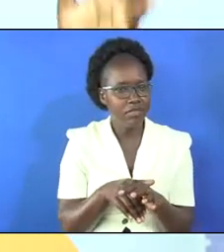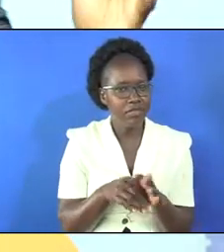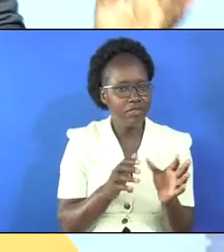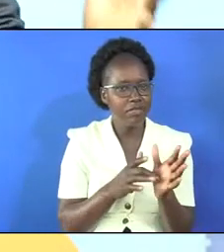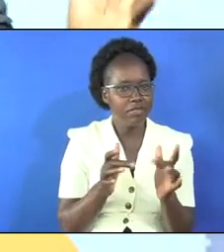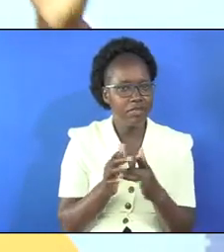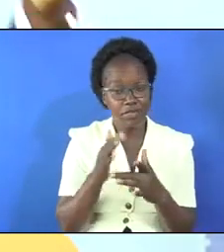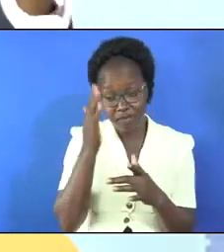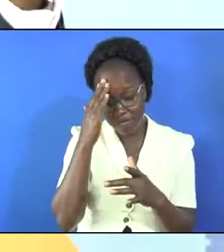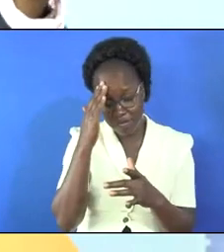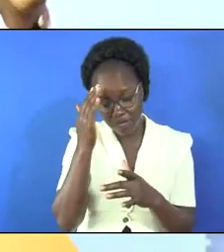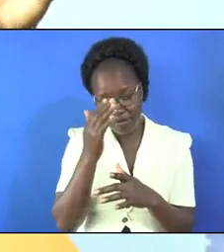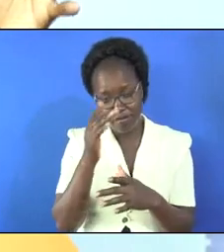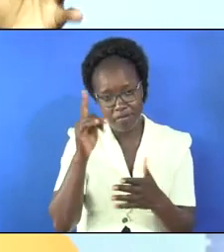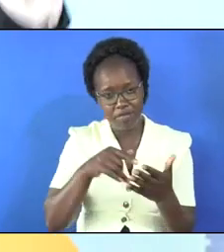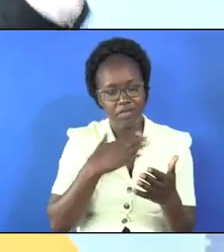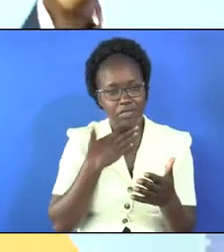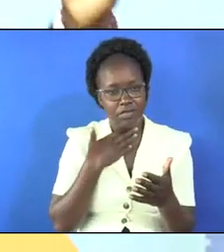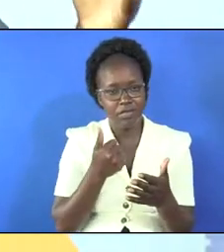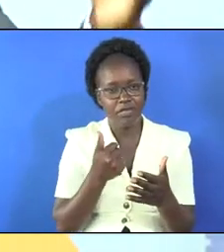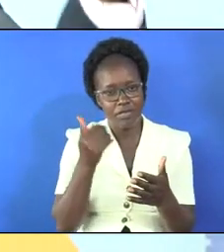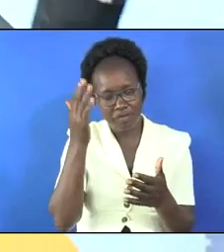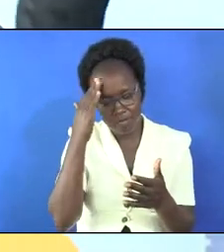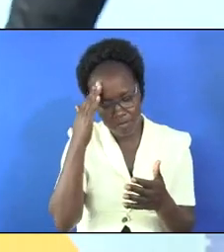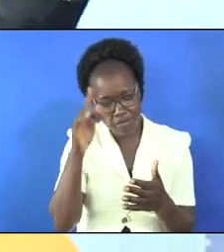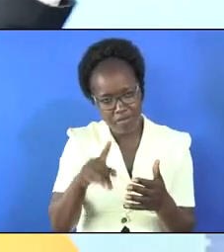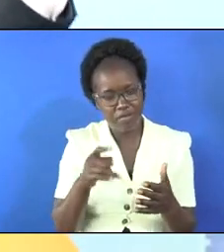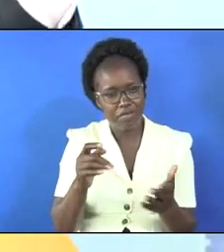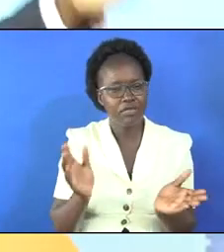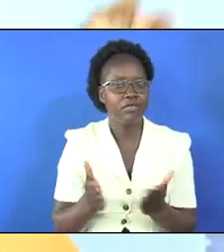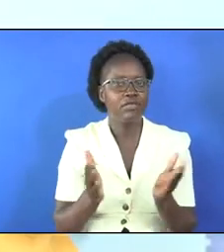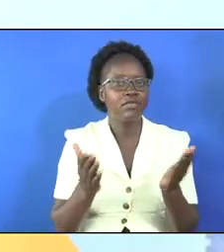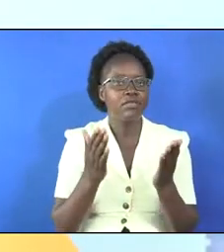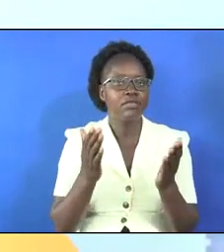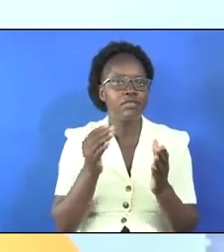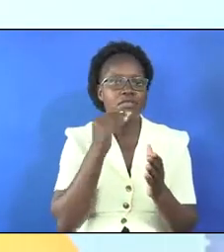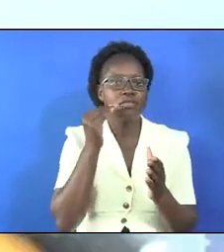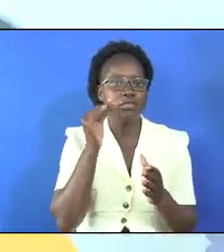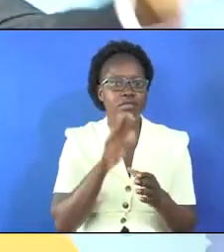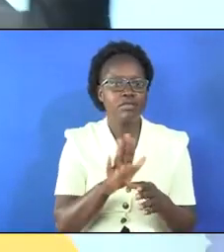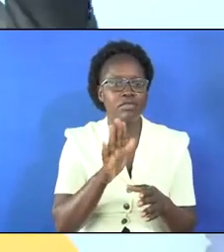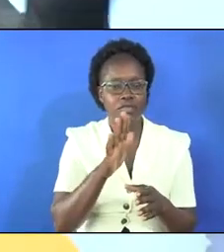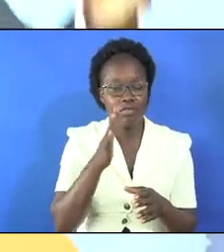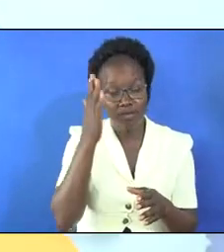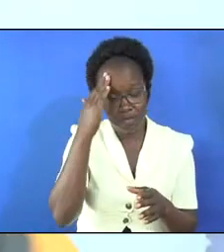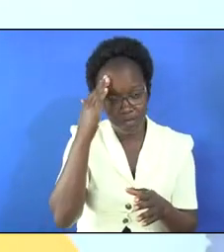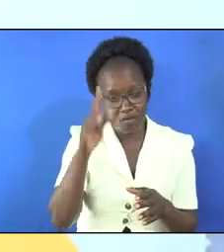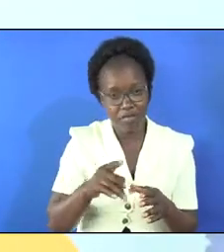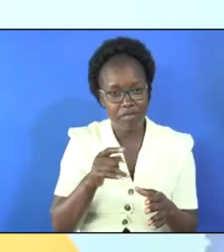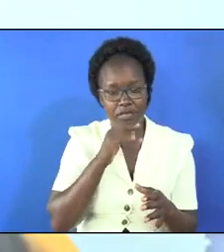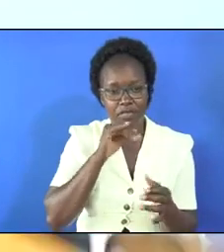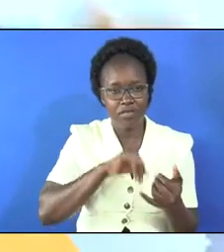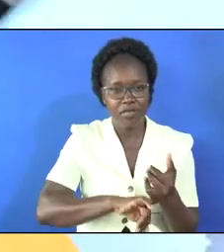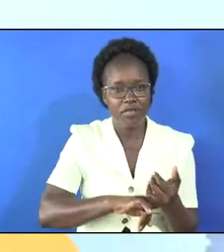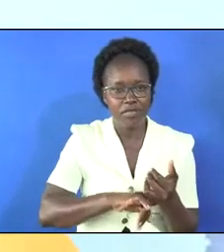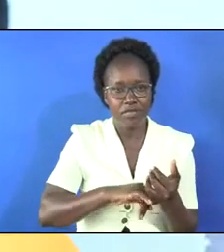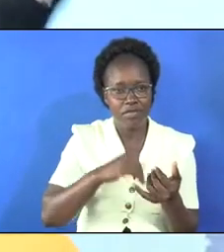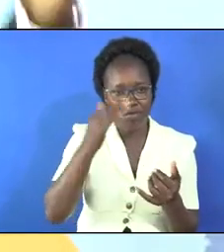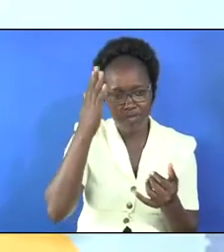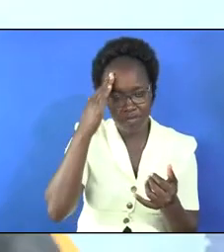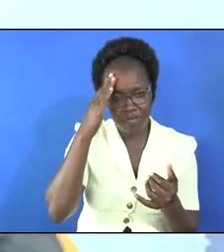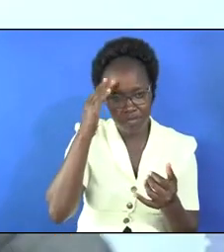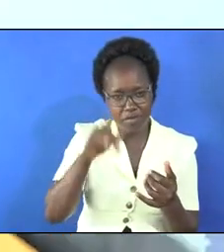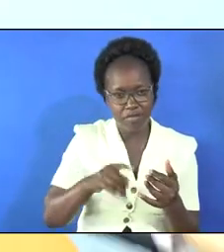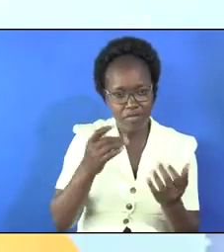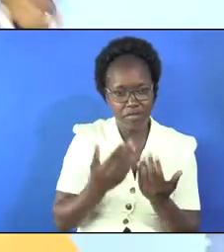jesus jesus jesus knows what we want he knows you need encouragement in your home he knows you need a husband he knows you